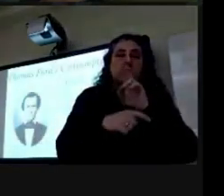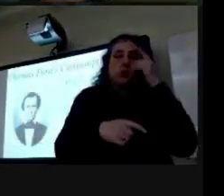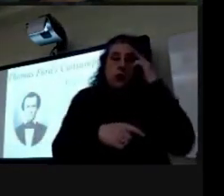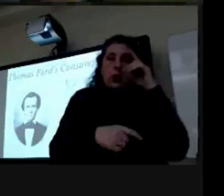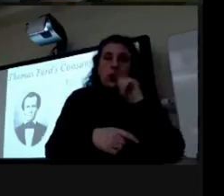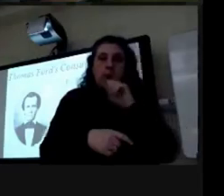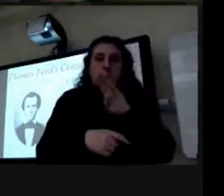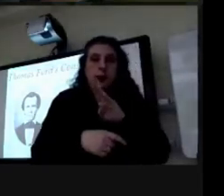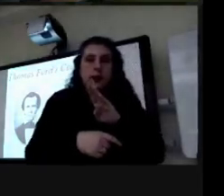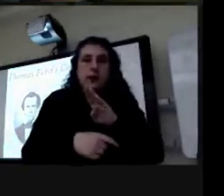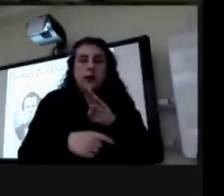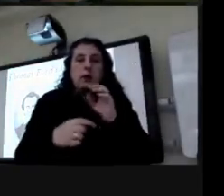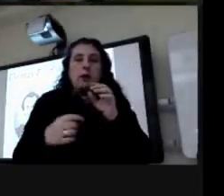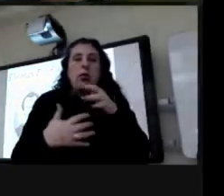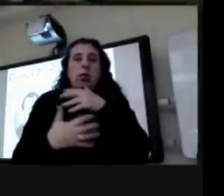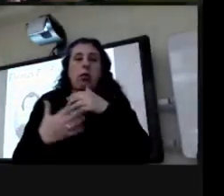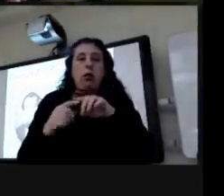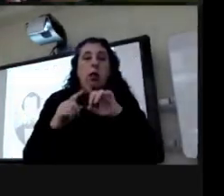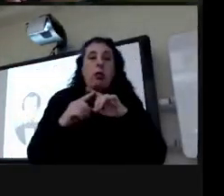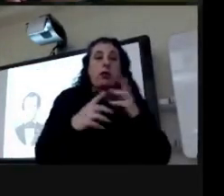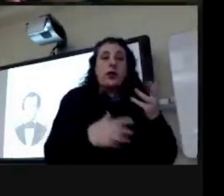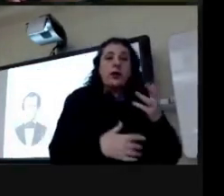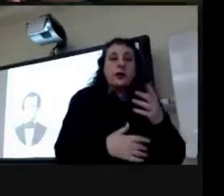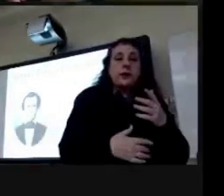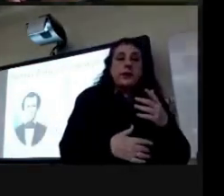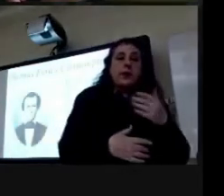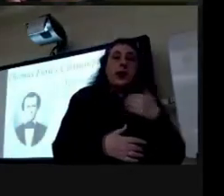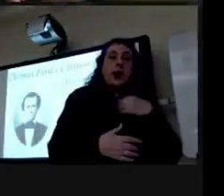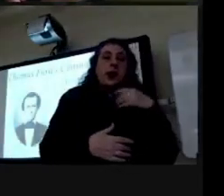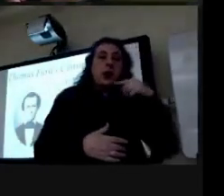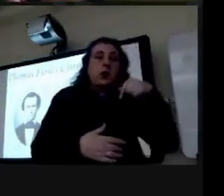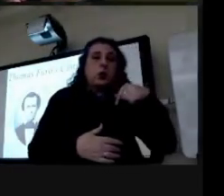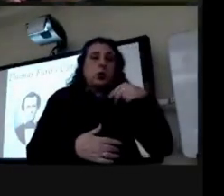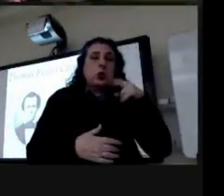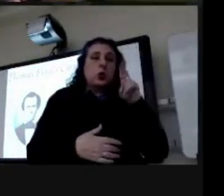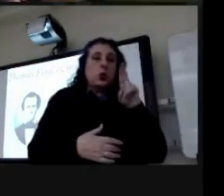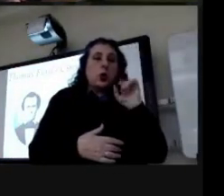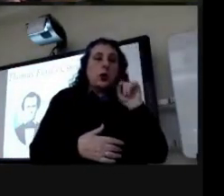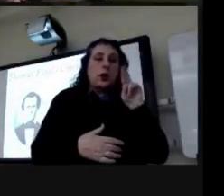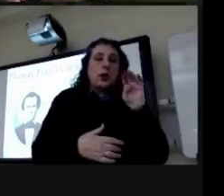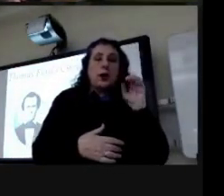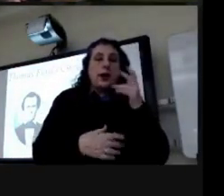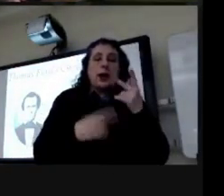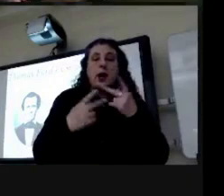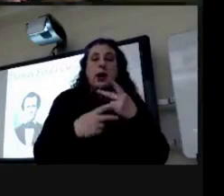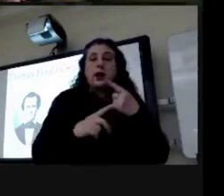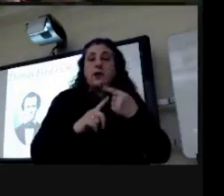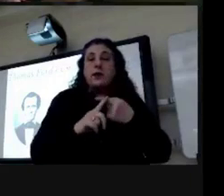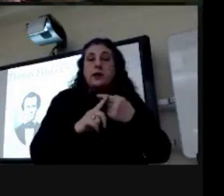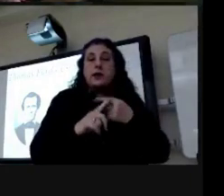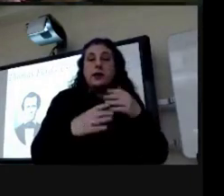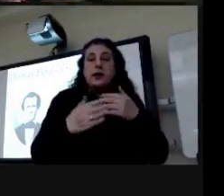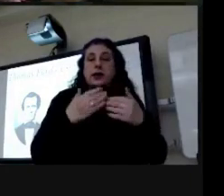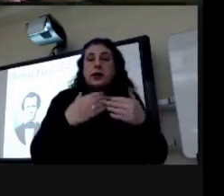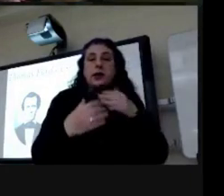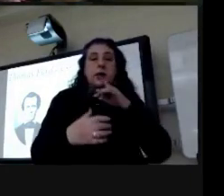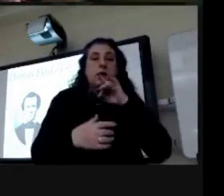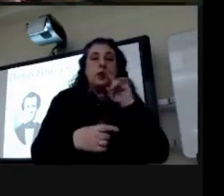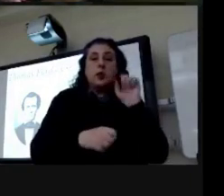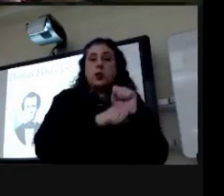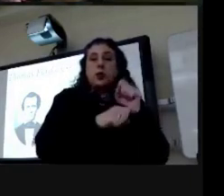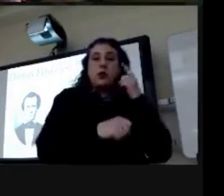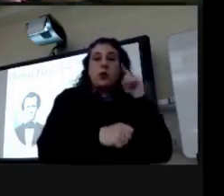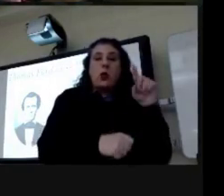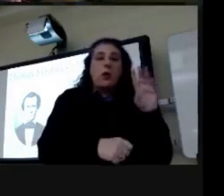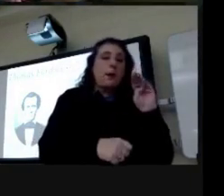among other things uh had quinine in it which we know is used for any sort of fever even though it really only worked